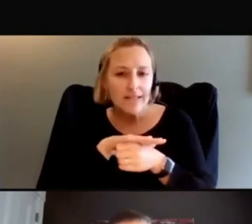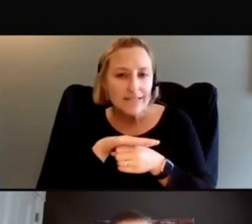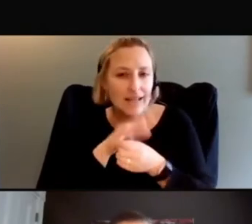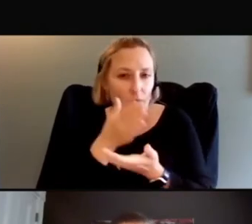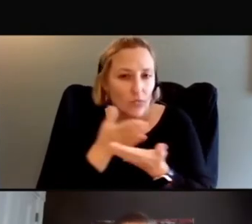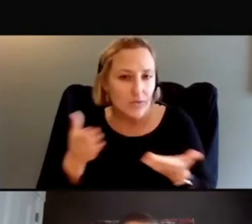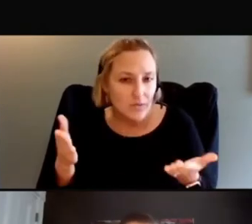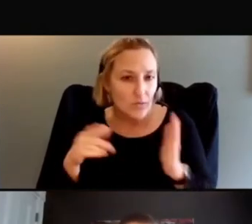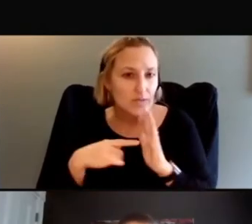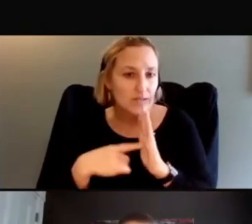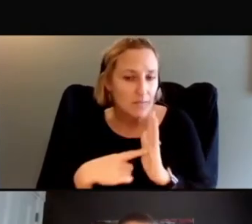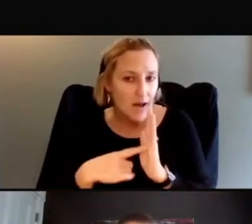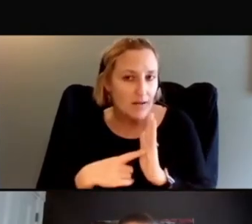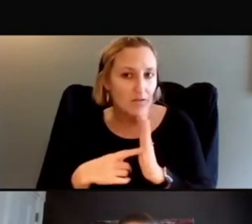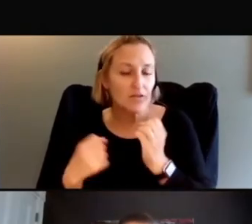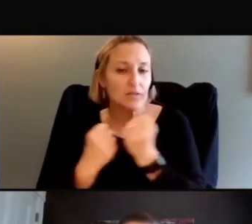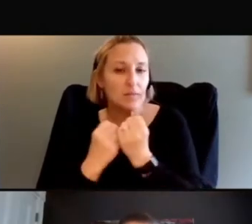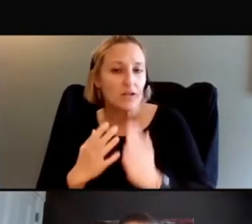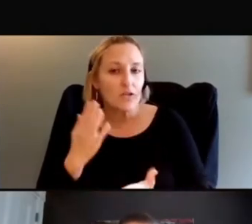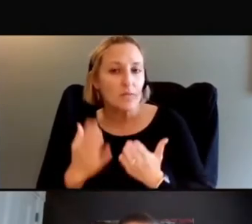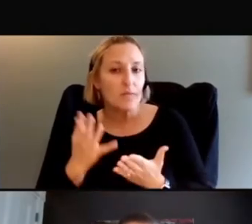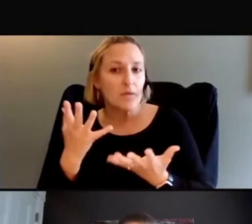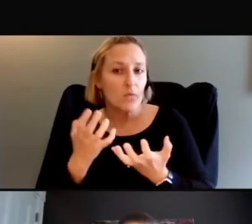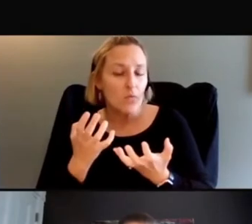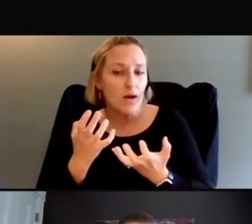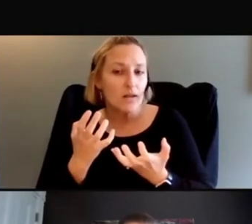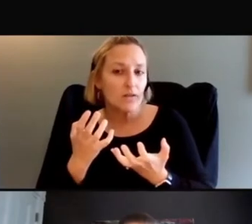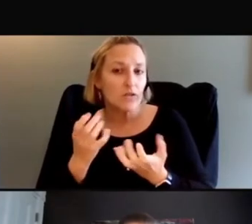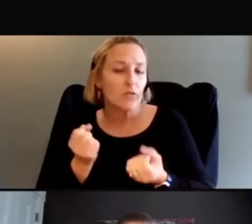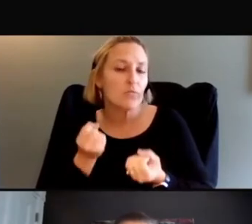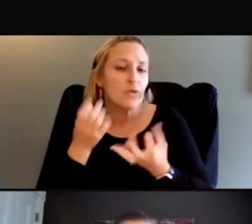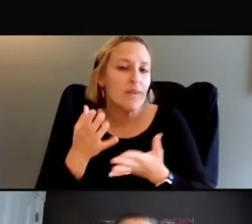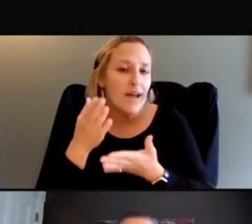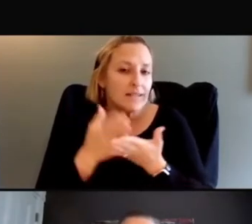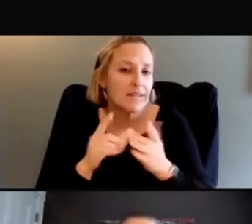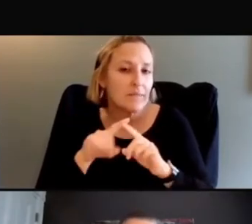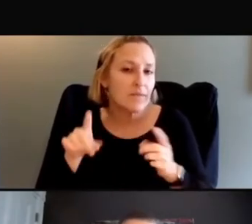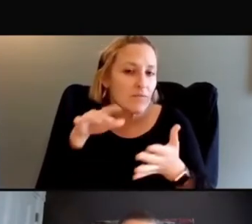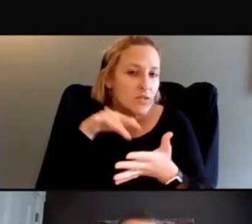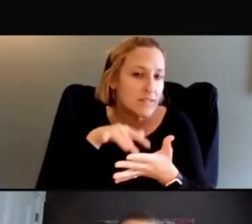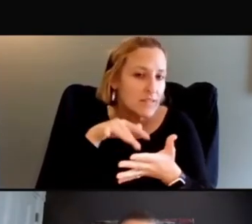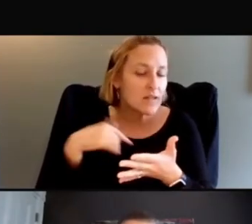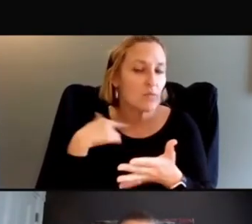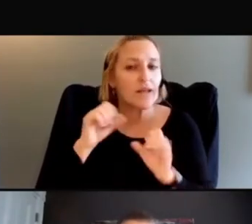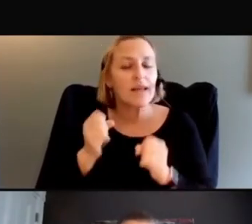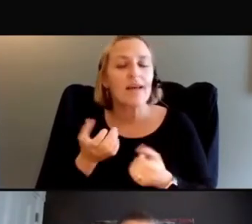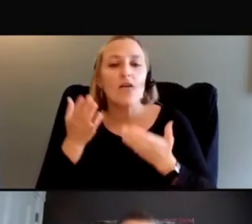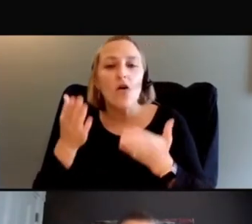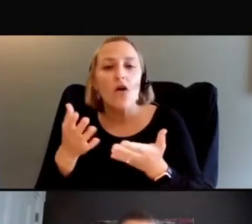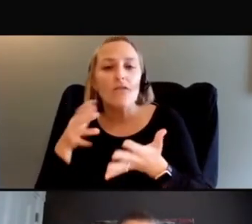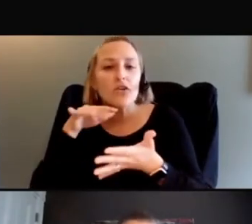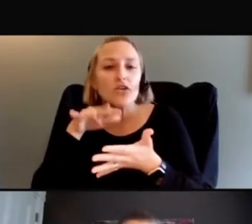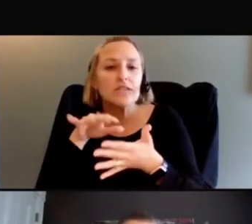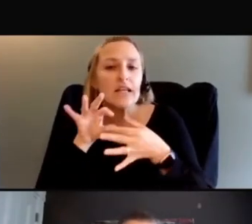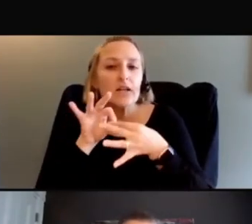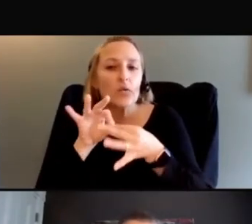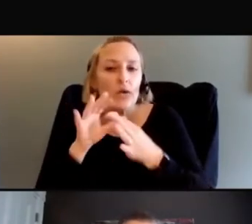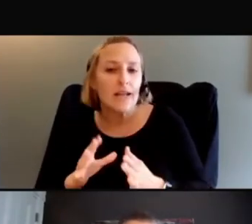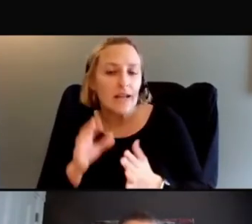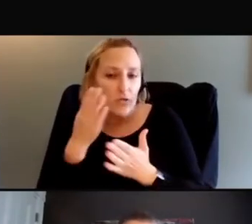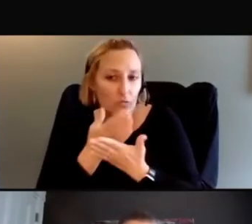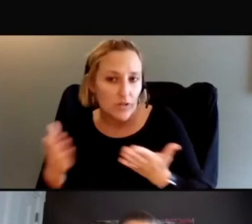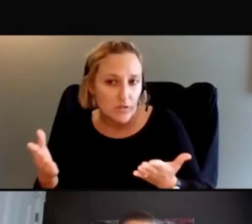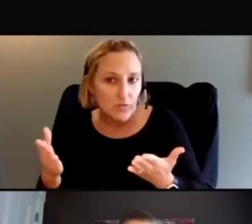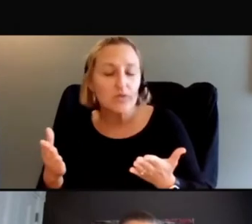may want to consider, you know, providing those to sites on studies where we can offer study coordinator resources. And, you know, so they're highly